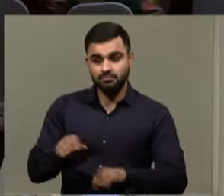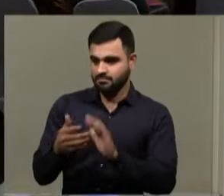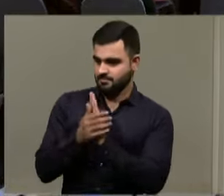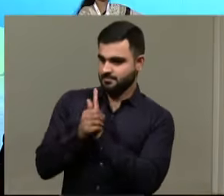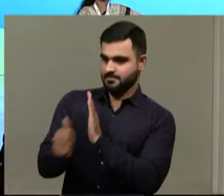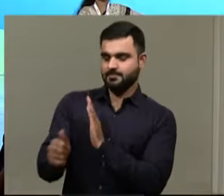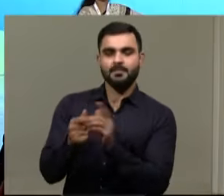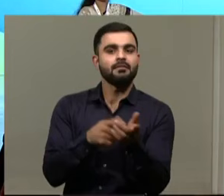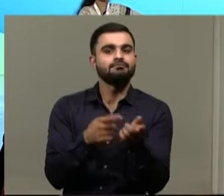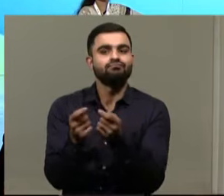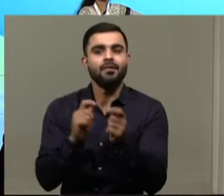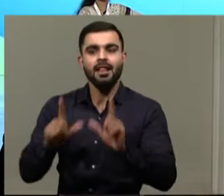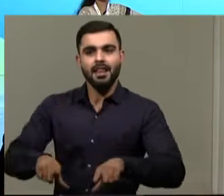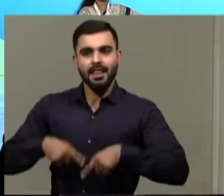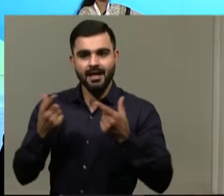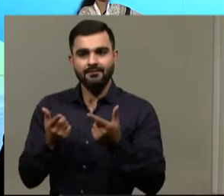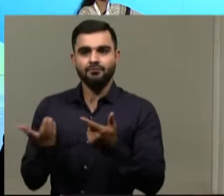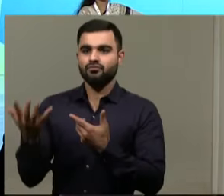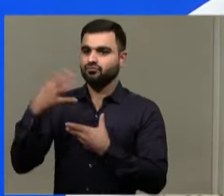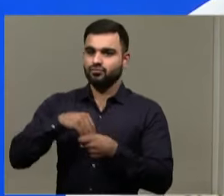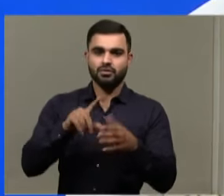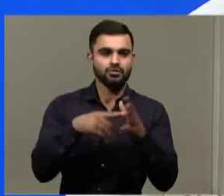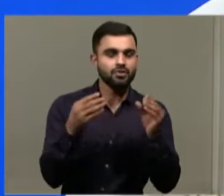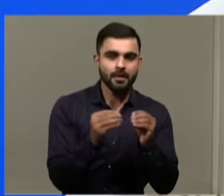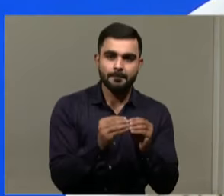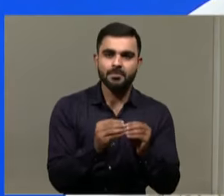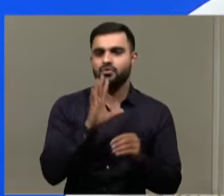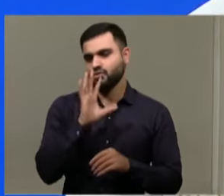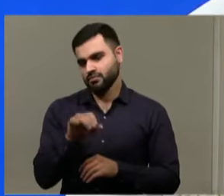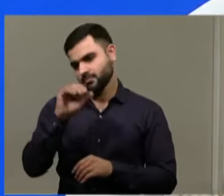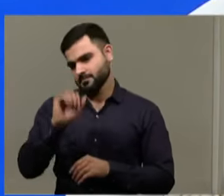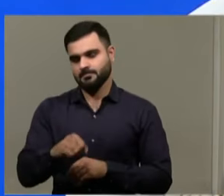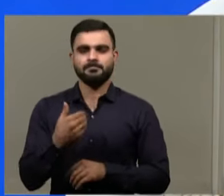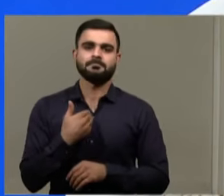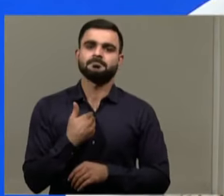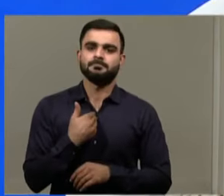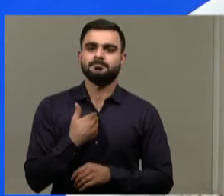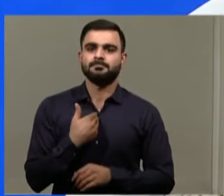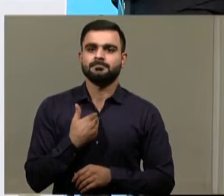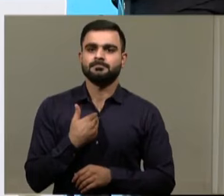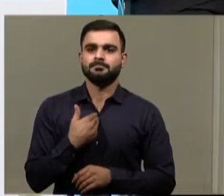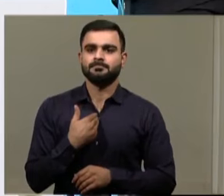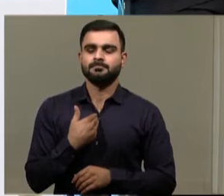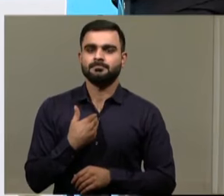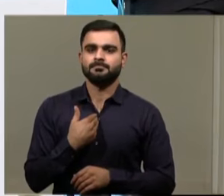skills to deal with life and get employment. Of course, I am from